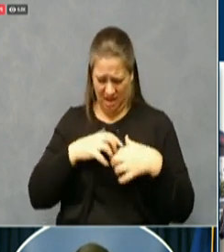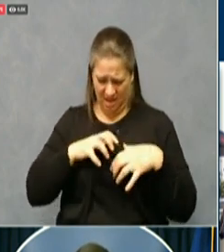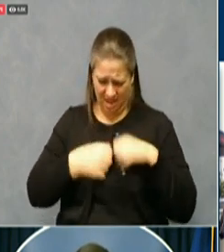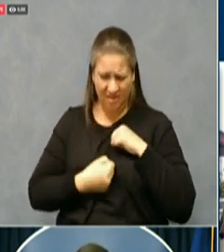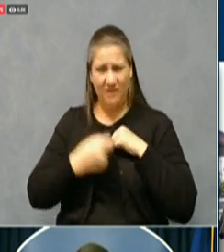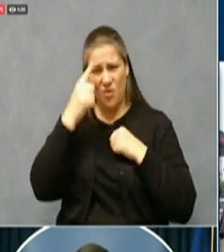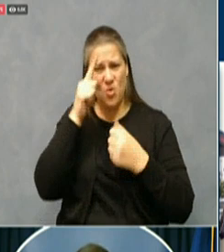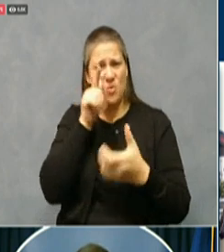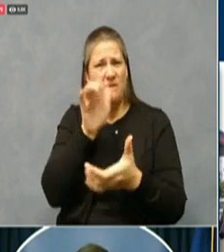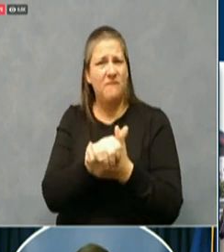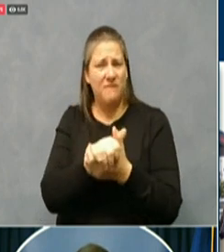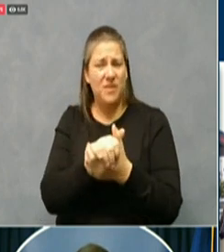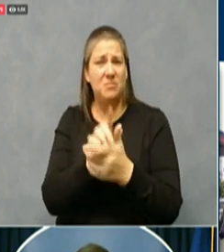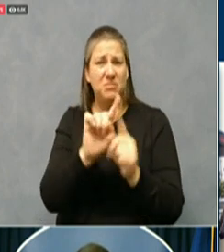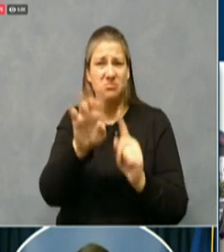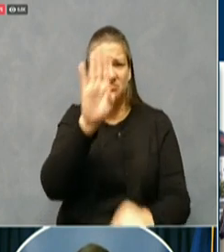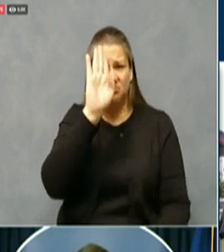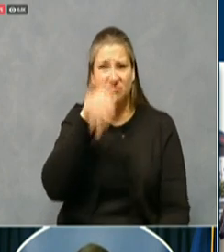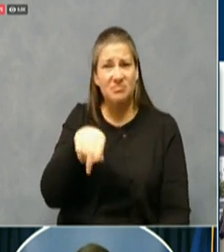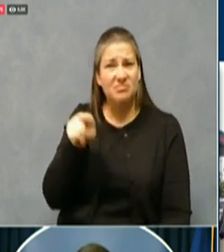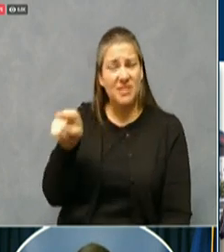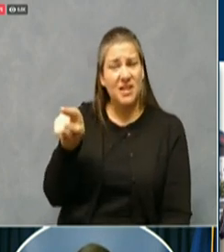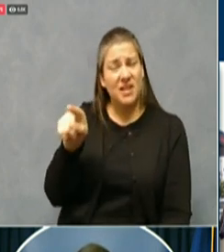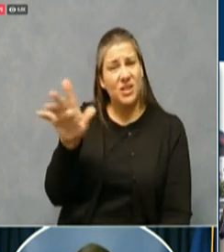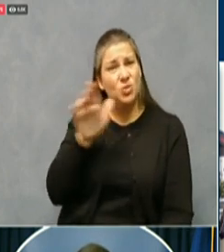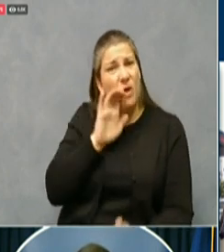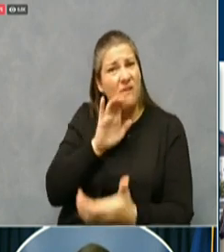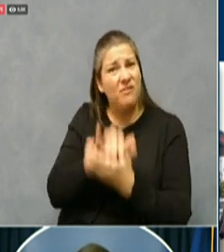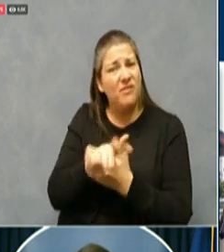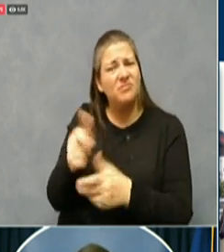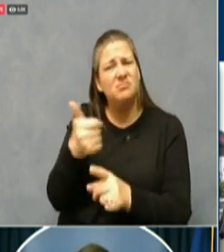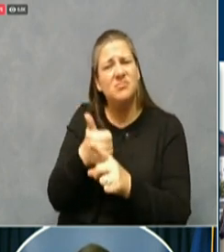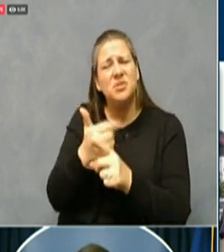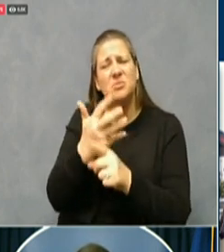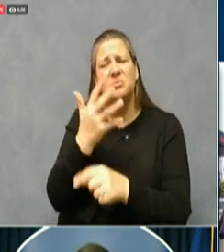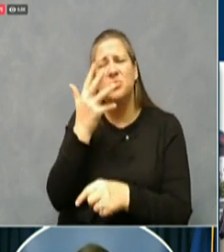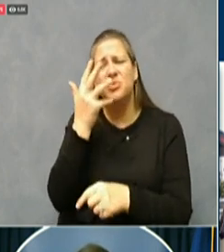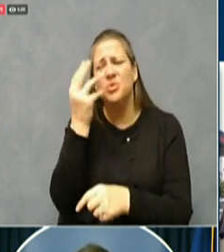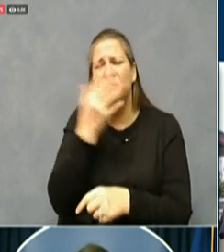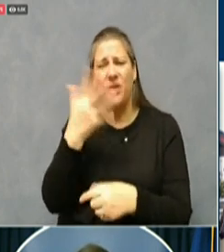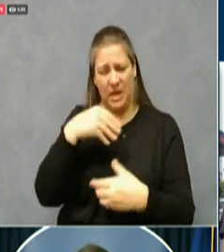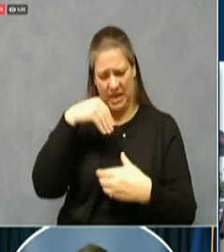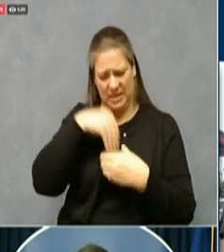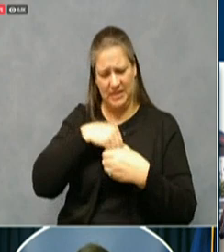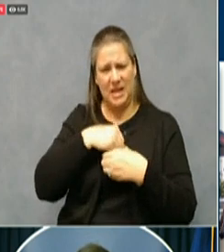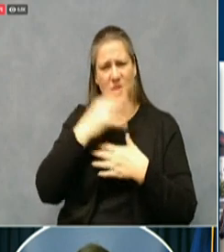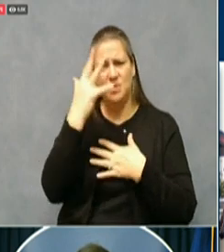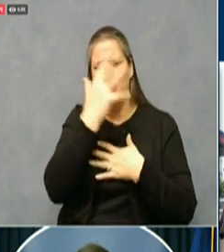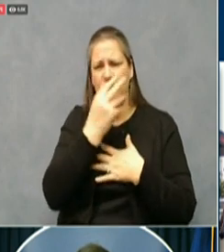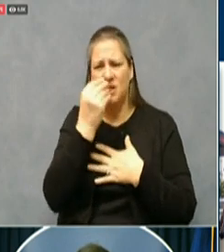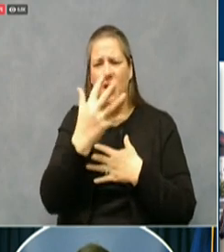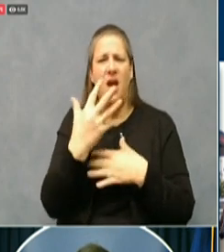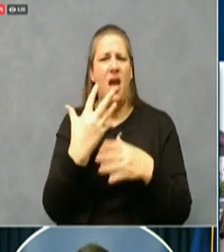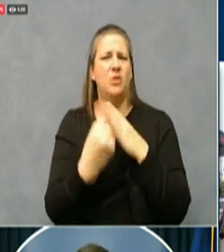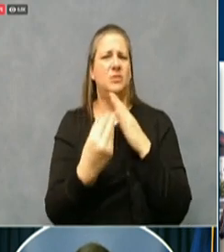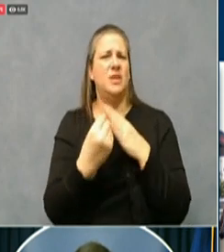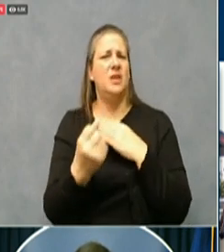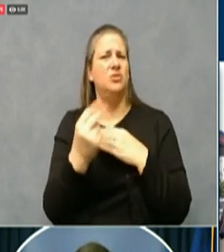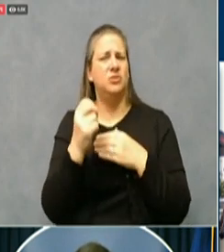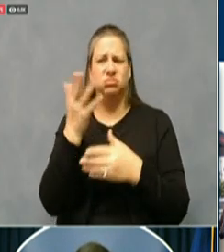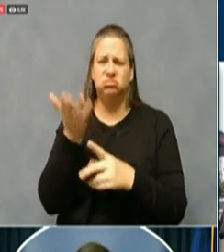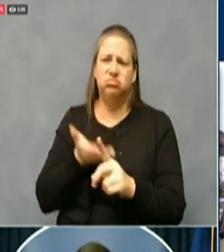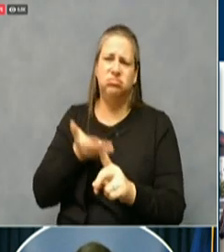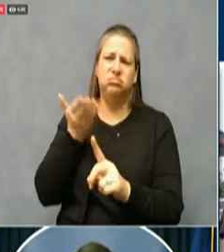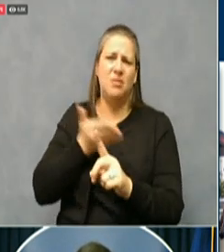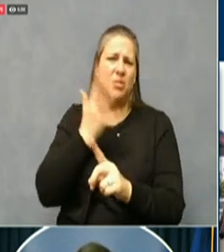Tilford, was the most beautiful person inside and out. Arethia is now looking over her